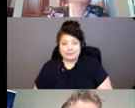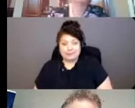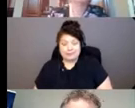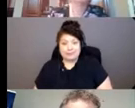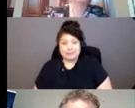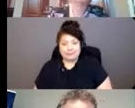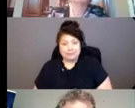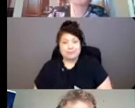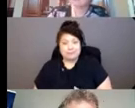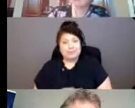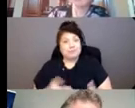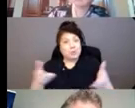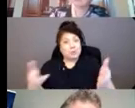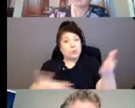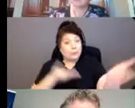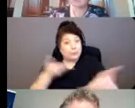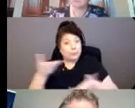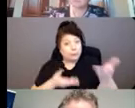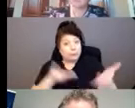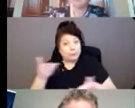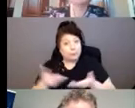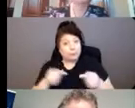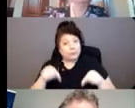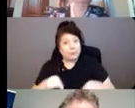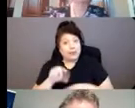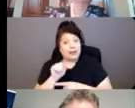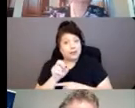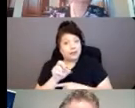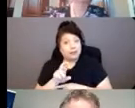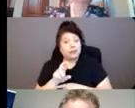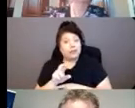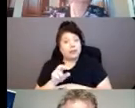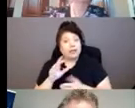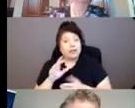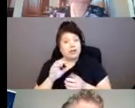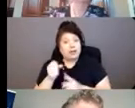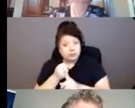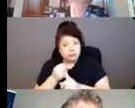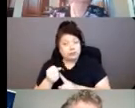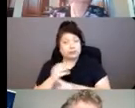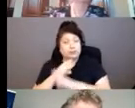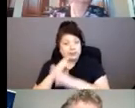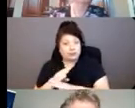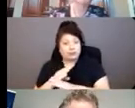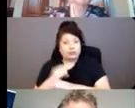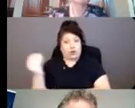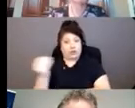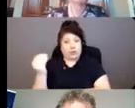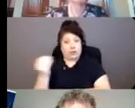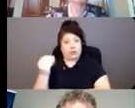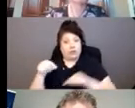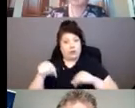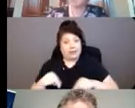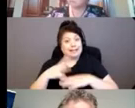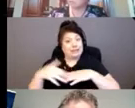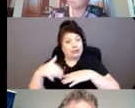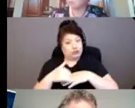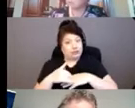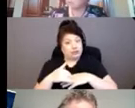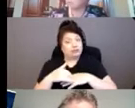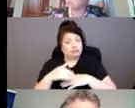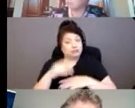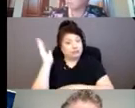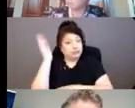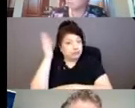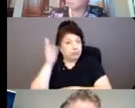I'd like to welcome everyone to Elder Abuse Prevention Ontario's Indigenous Series. This is the first in a number of sessions that